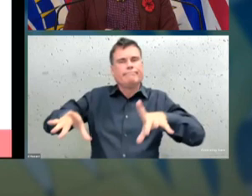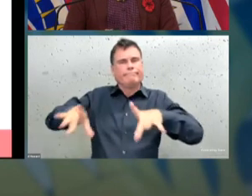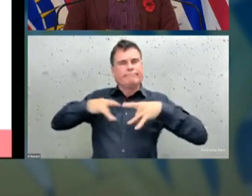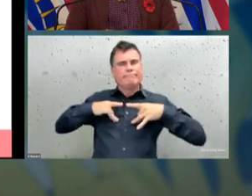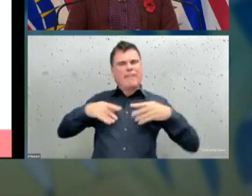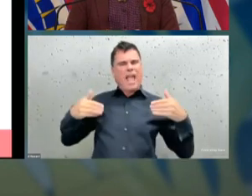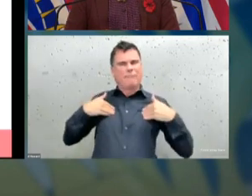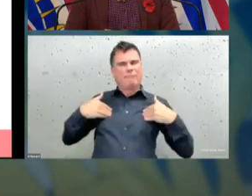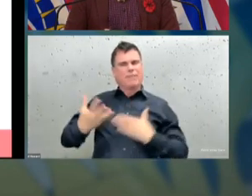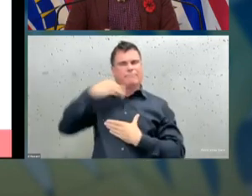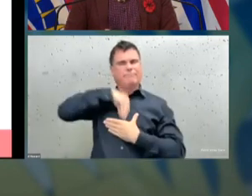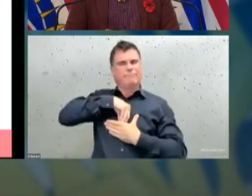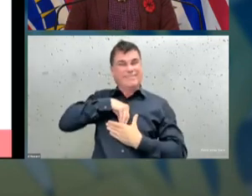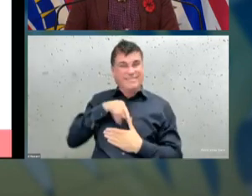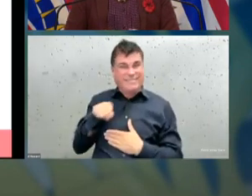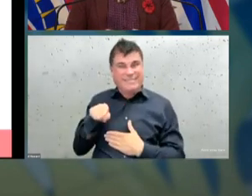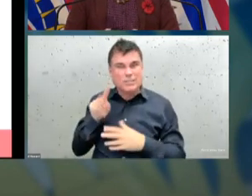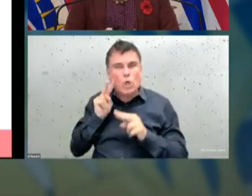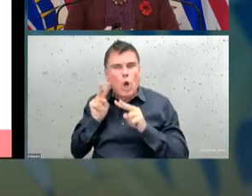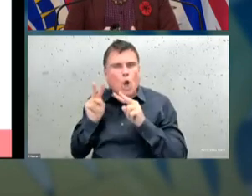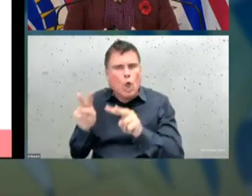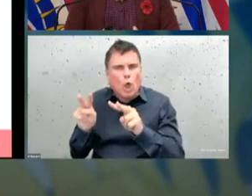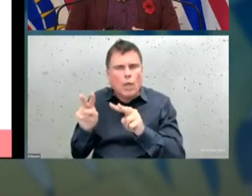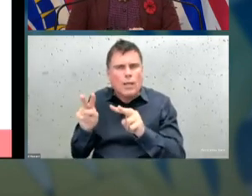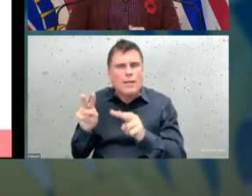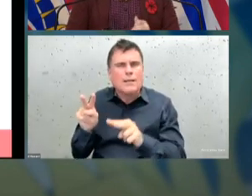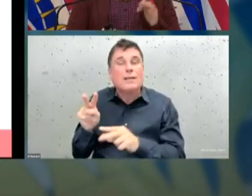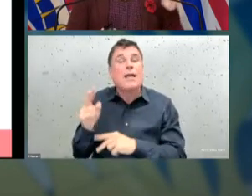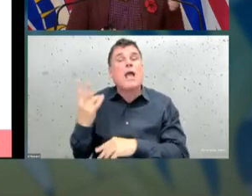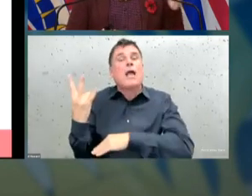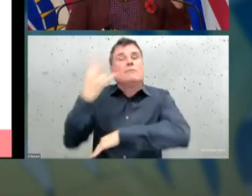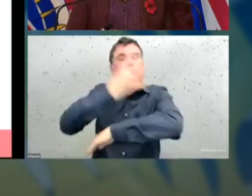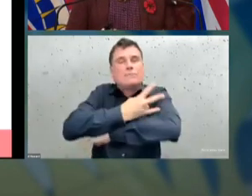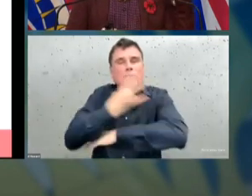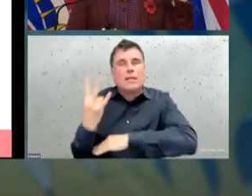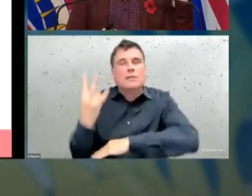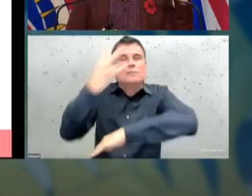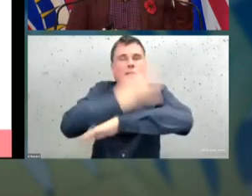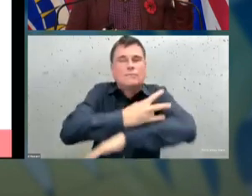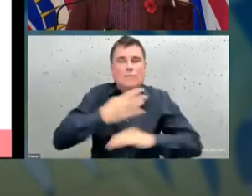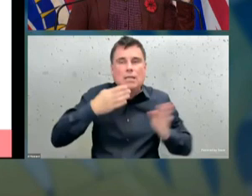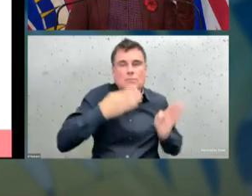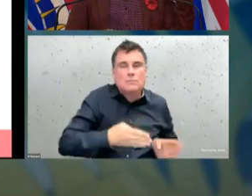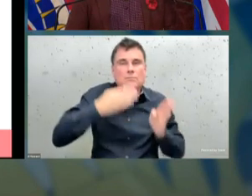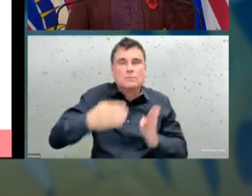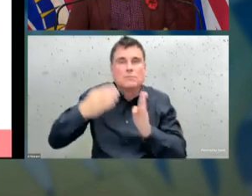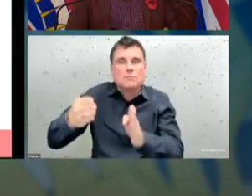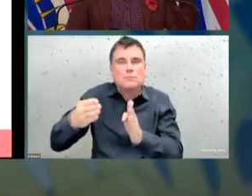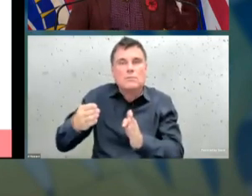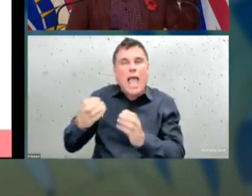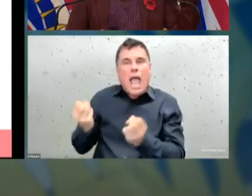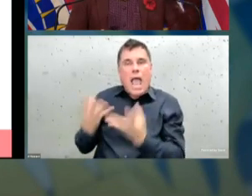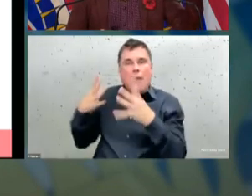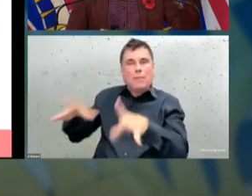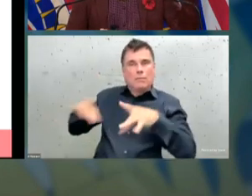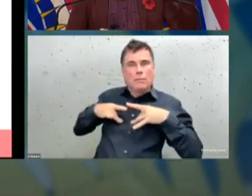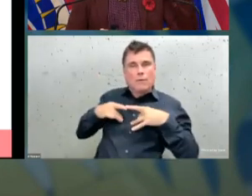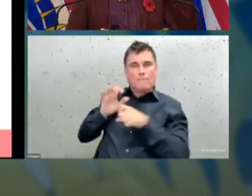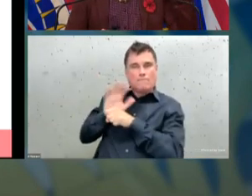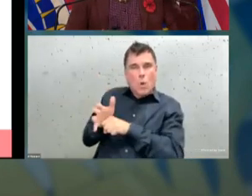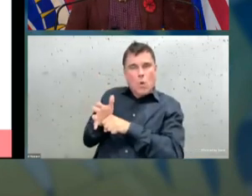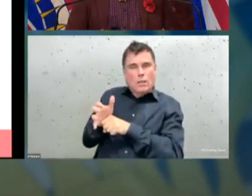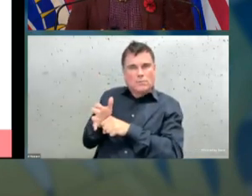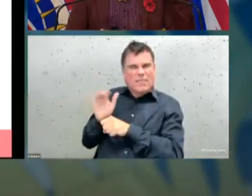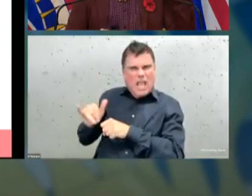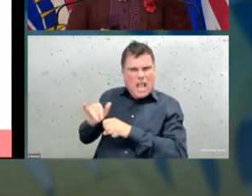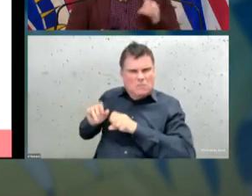and the testing rate. And the testing rate we say across the board has remained high, and what we are starting to see in some